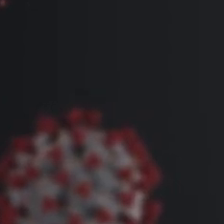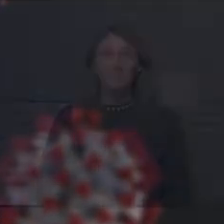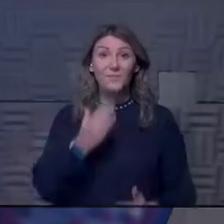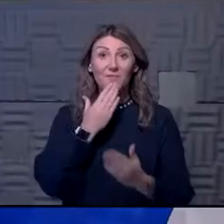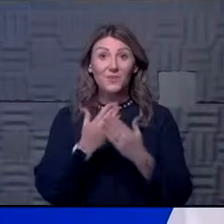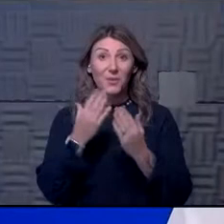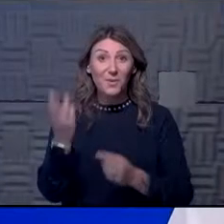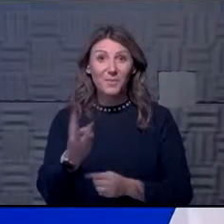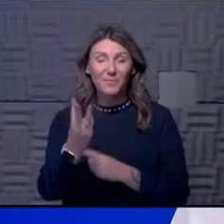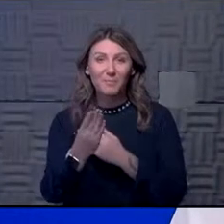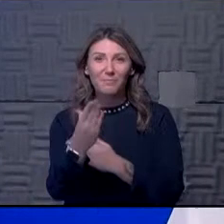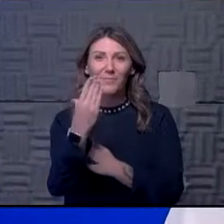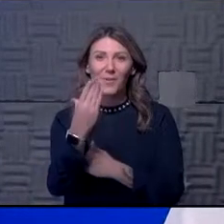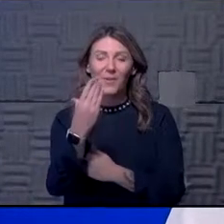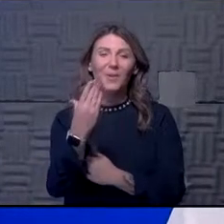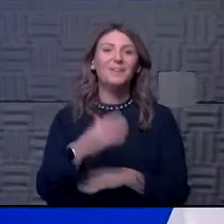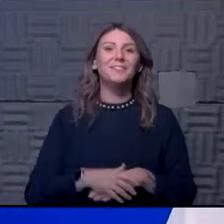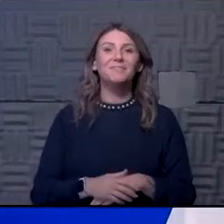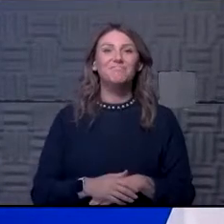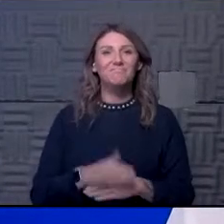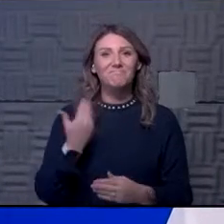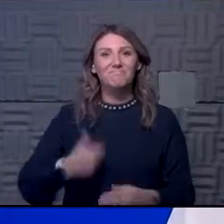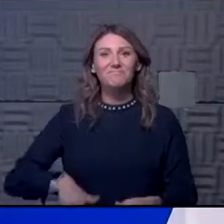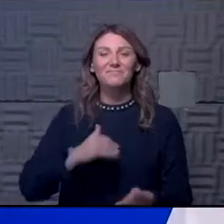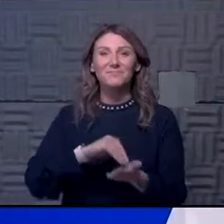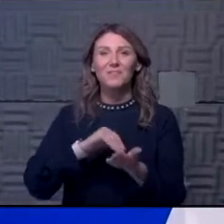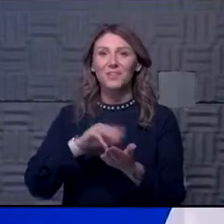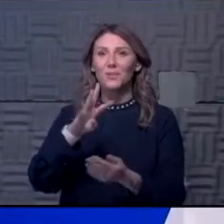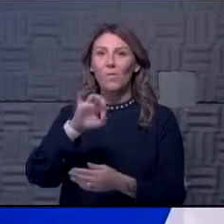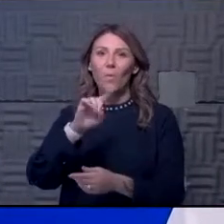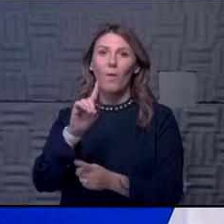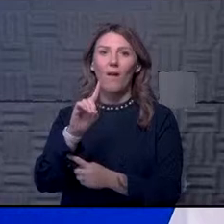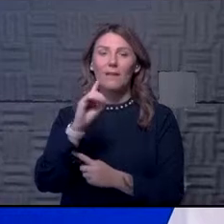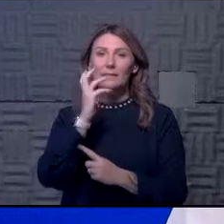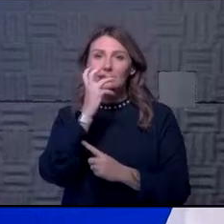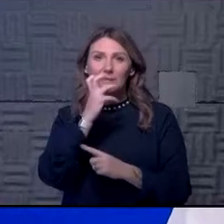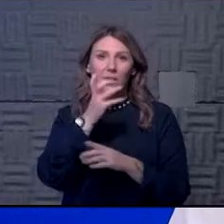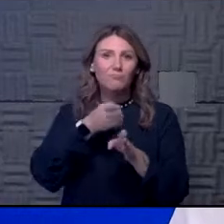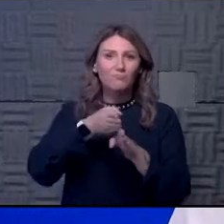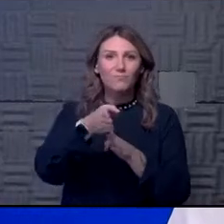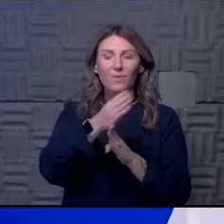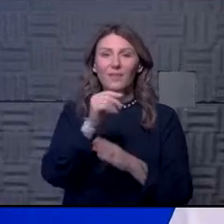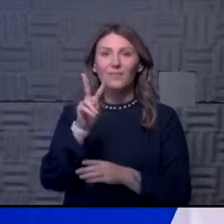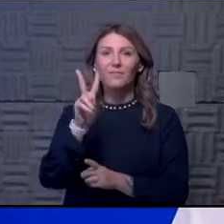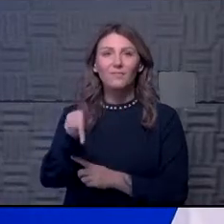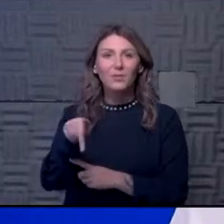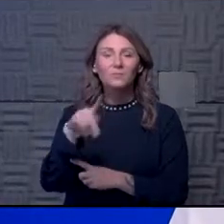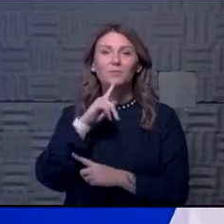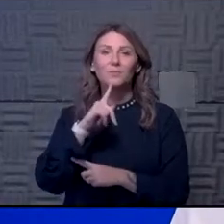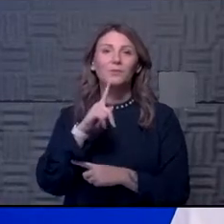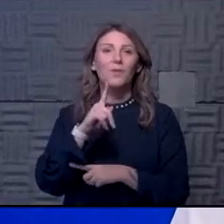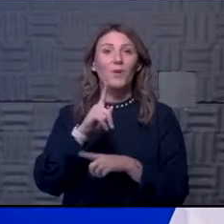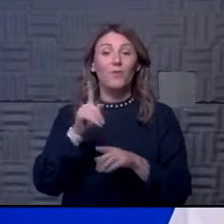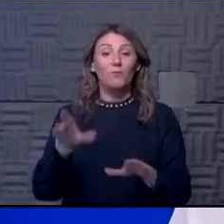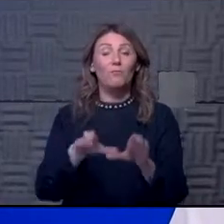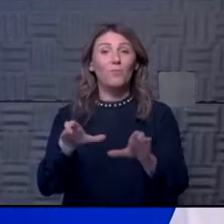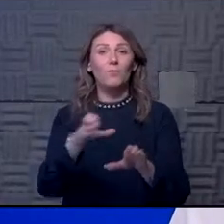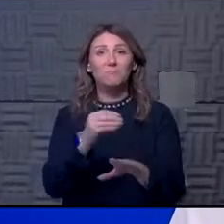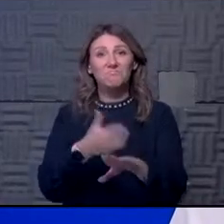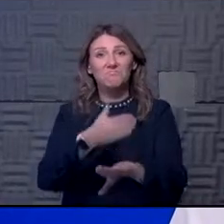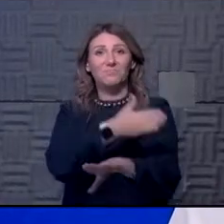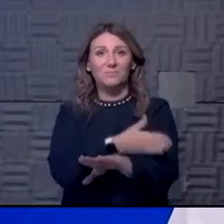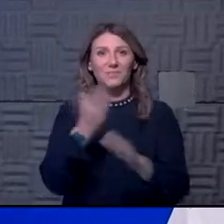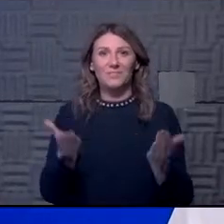Good Wednesday morning everyone. I'm Dr. David Wild, anesthesiologist and Vice President of Performance Improvement here at the University of Kansas